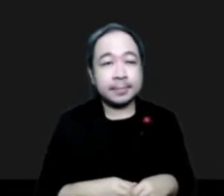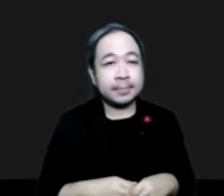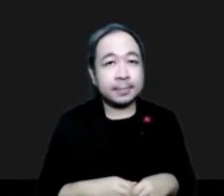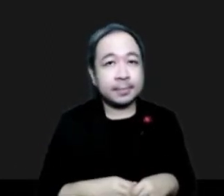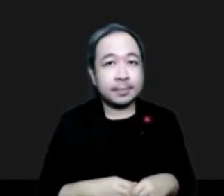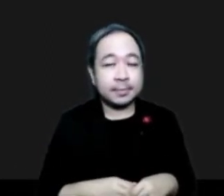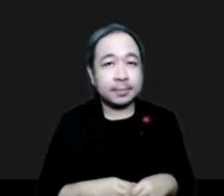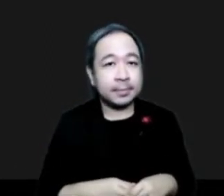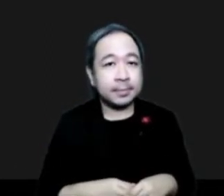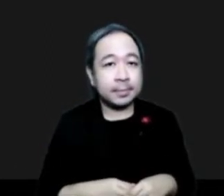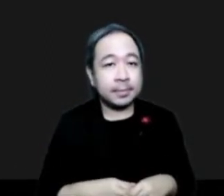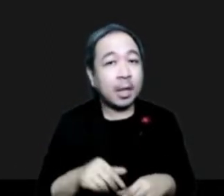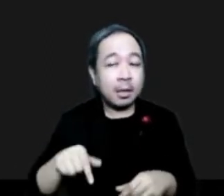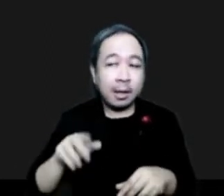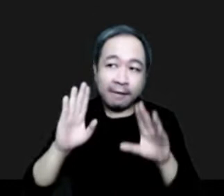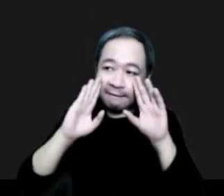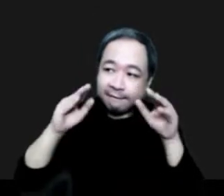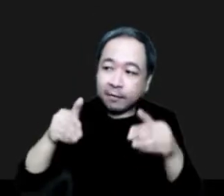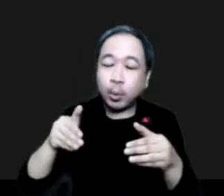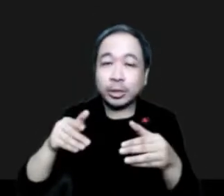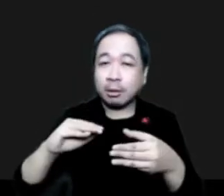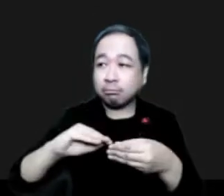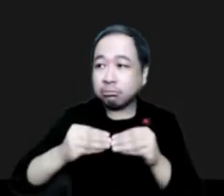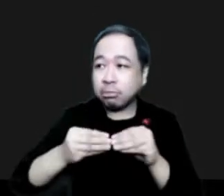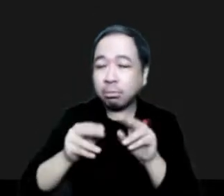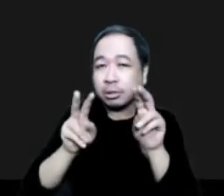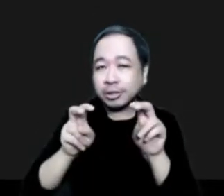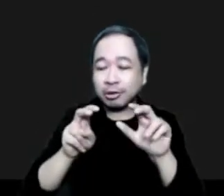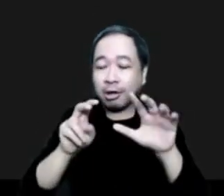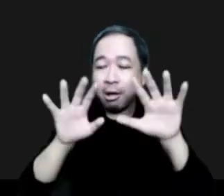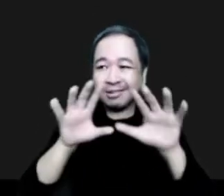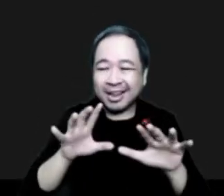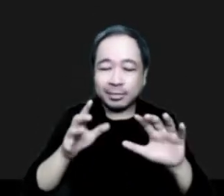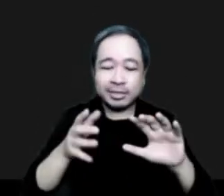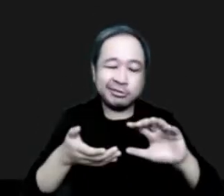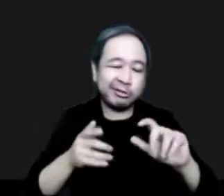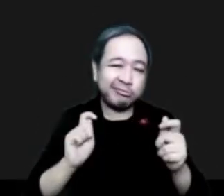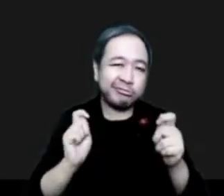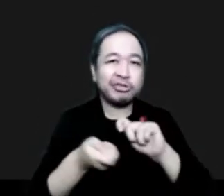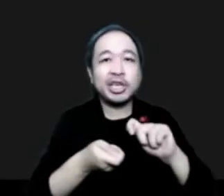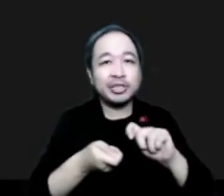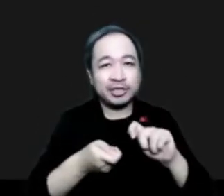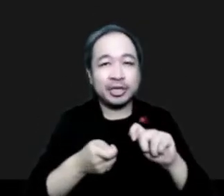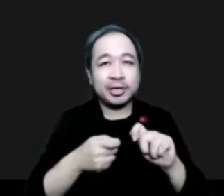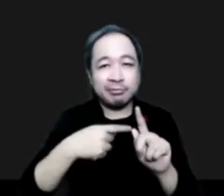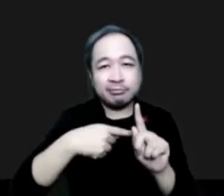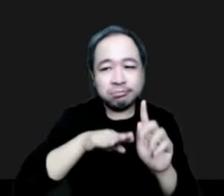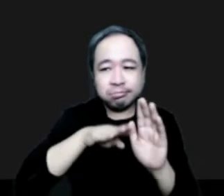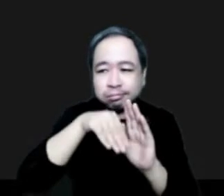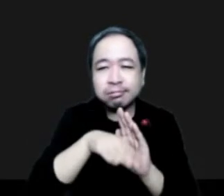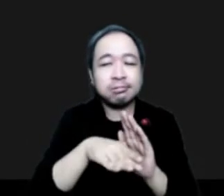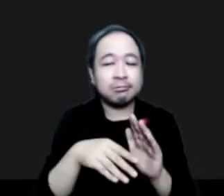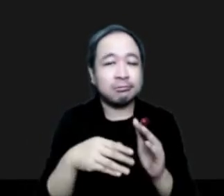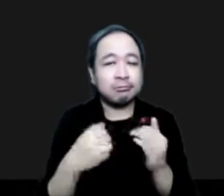The issue-based coalition on climate change and resilience, which is part of this platform, seeks to enable UN